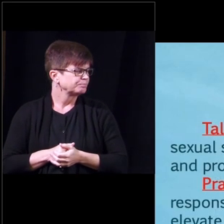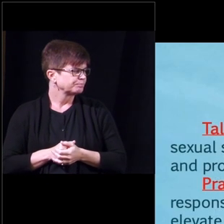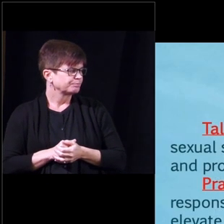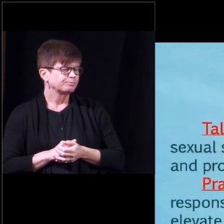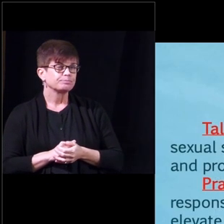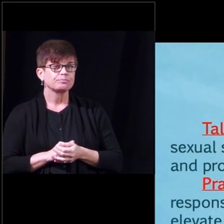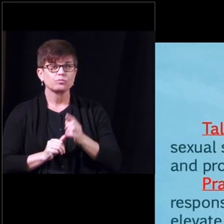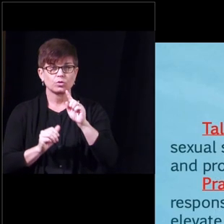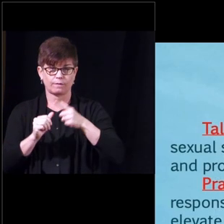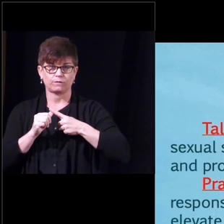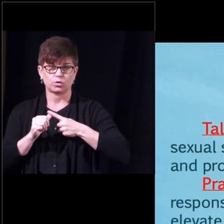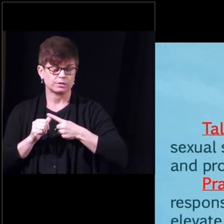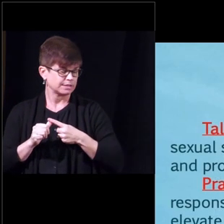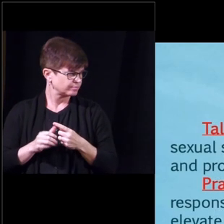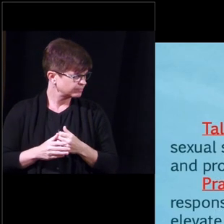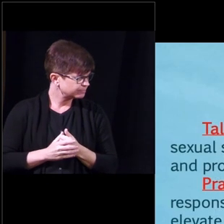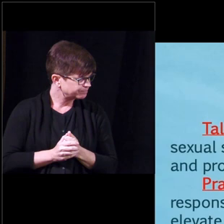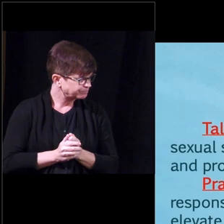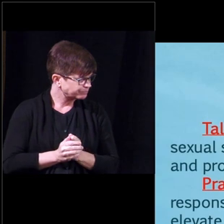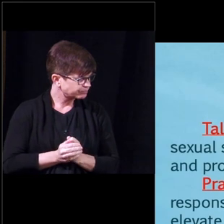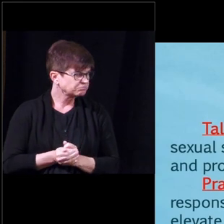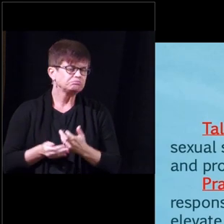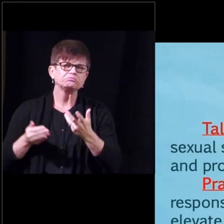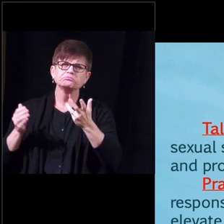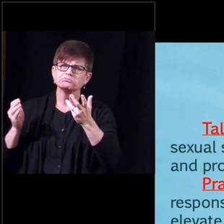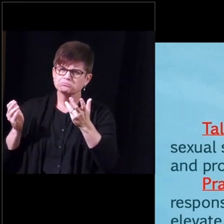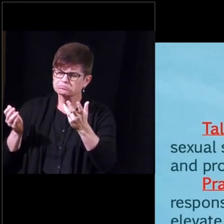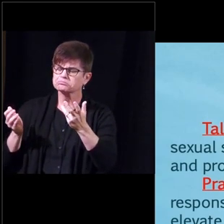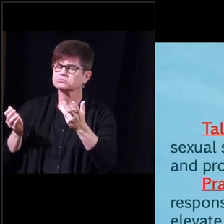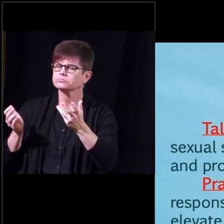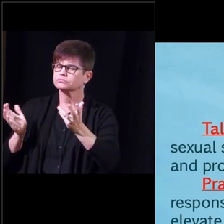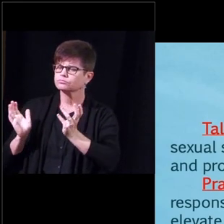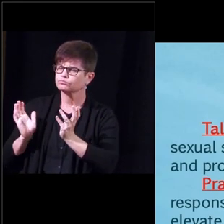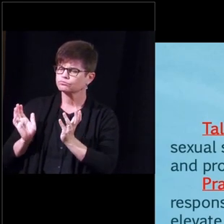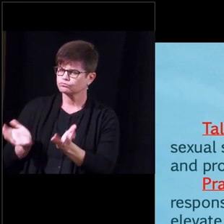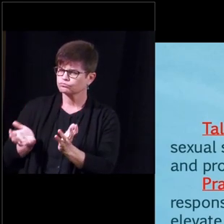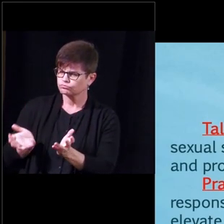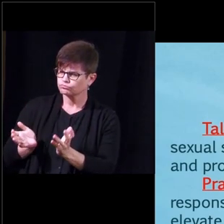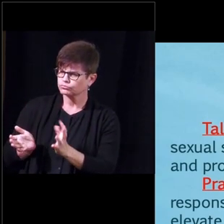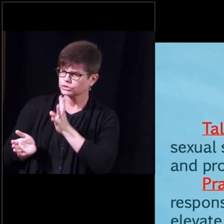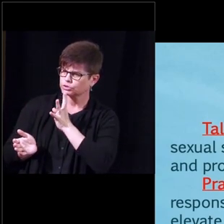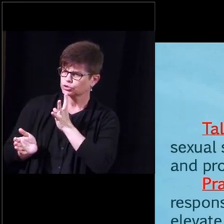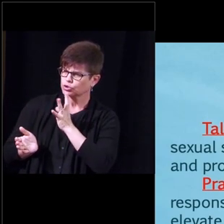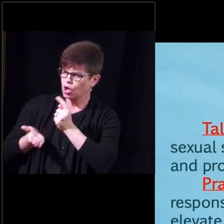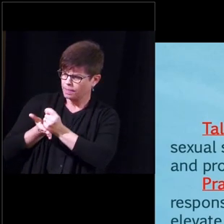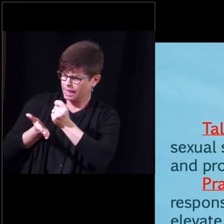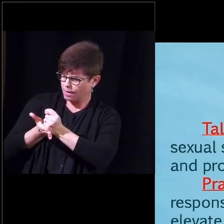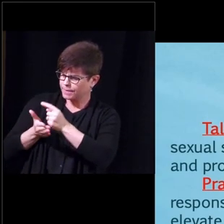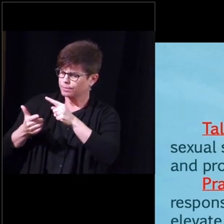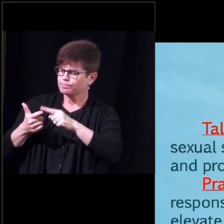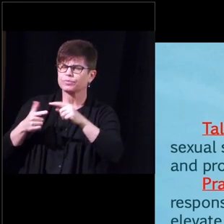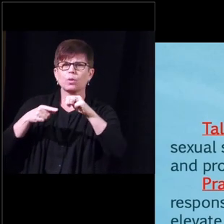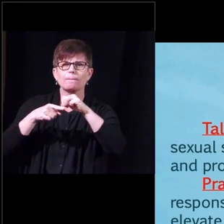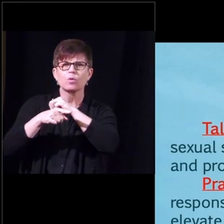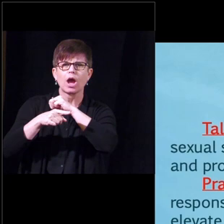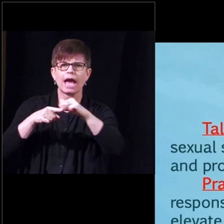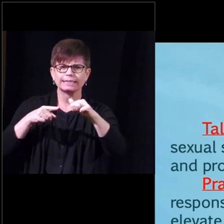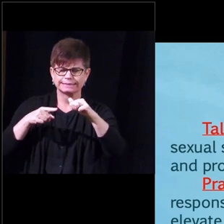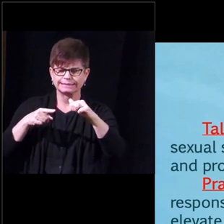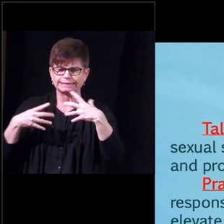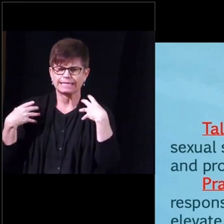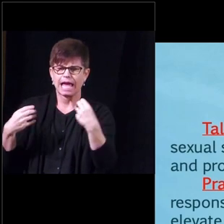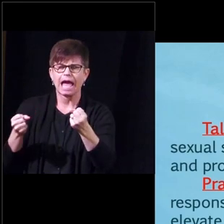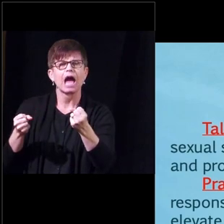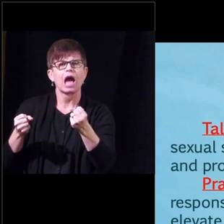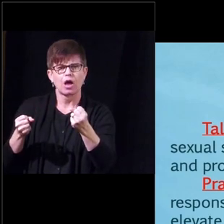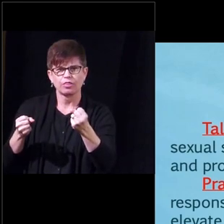so the first thing is obviously you know talk therapy uh practice half healthy lifestyle habits uh